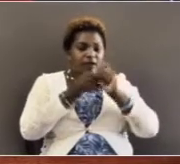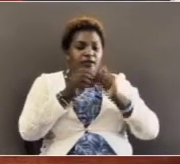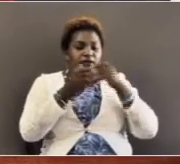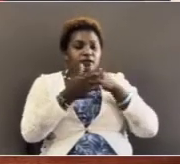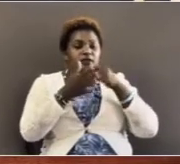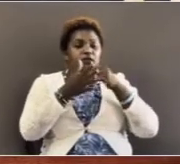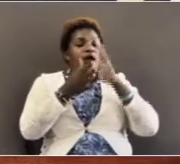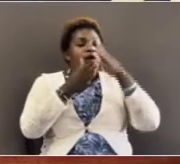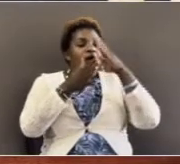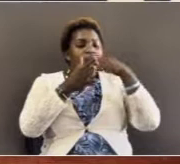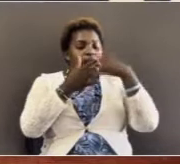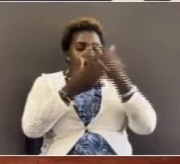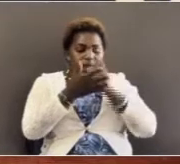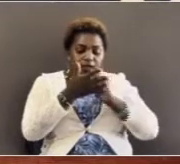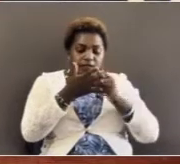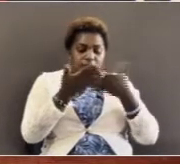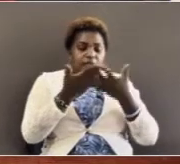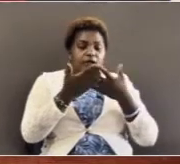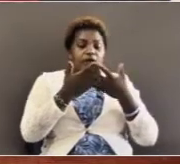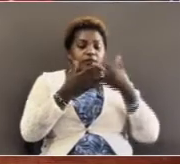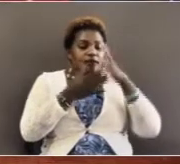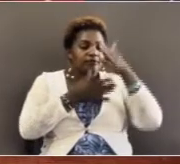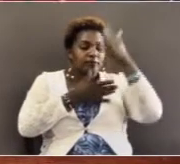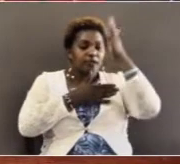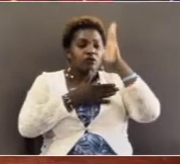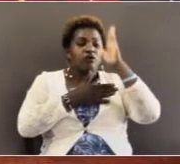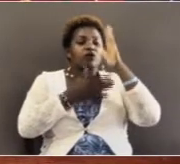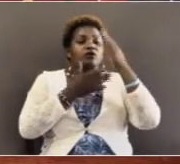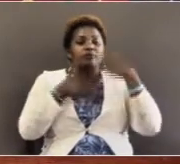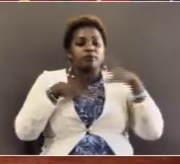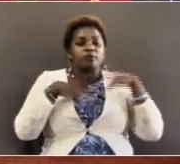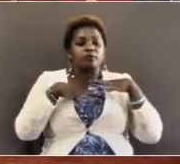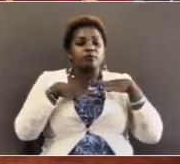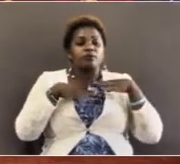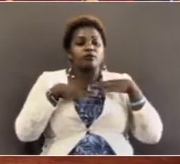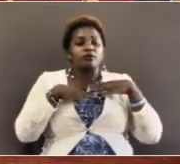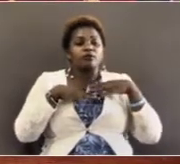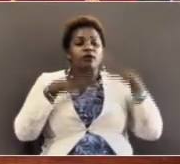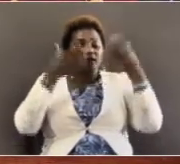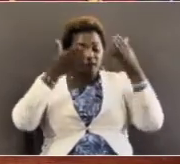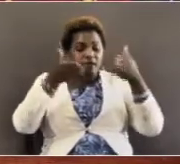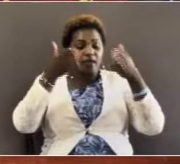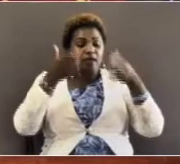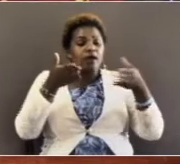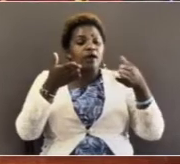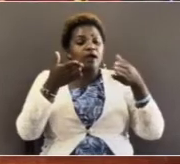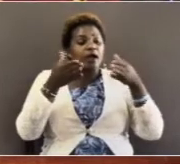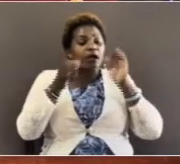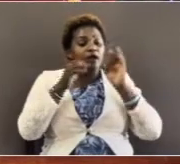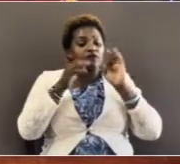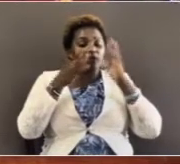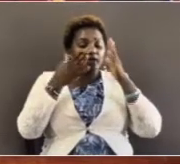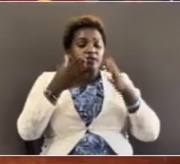I will be their God and they will be my people. So he is there. He is someone